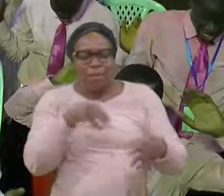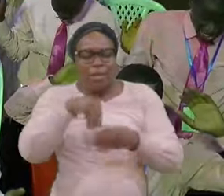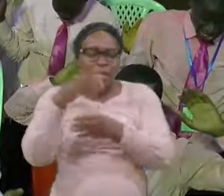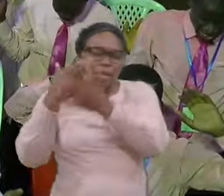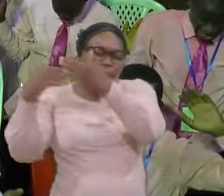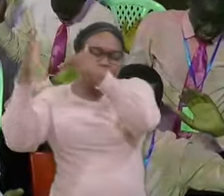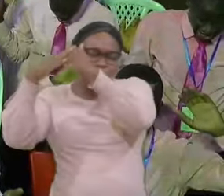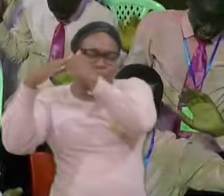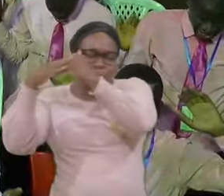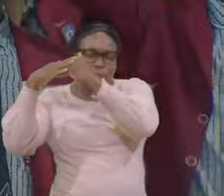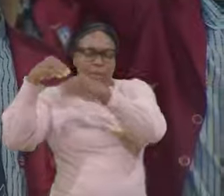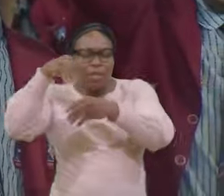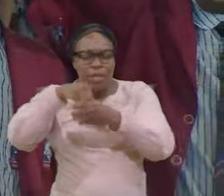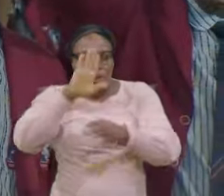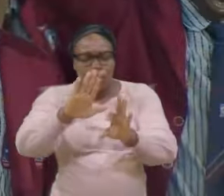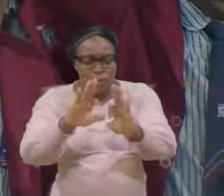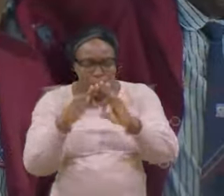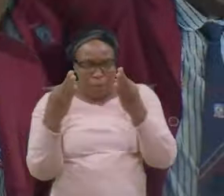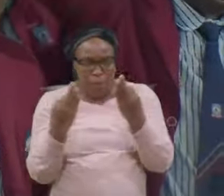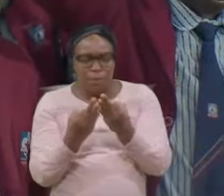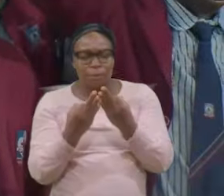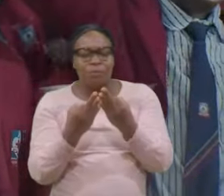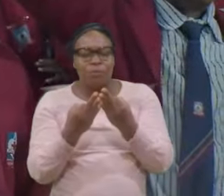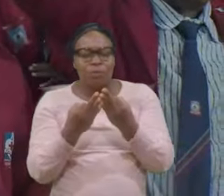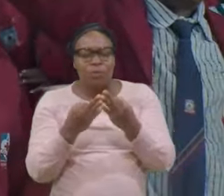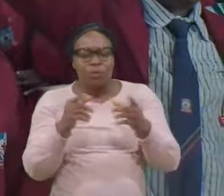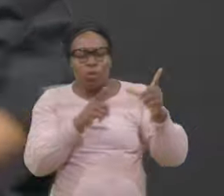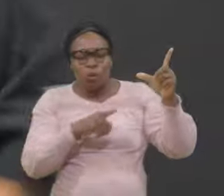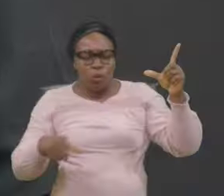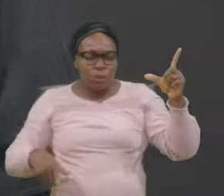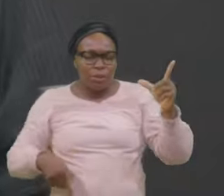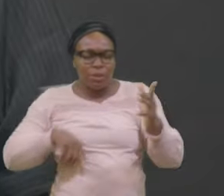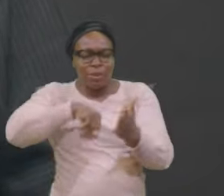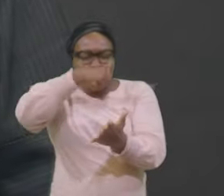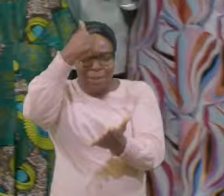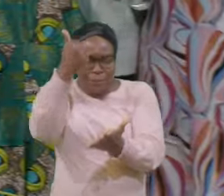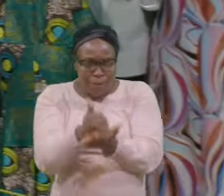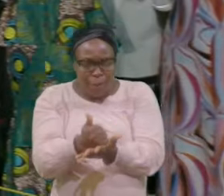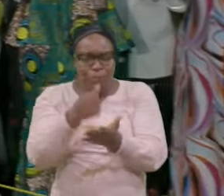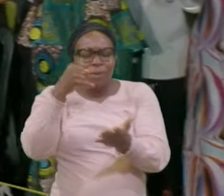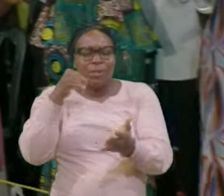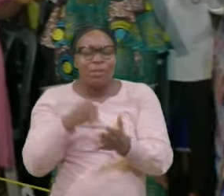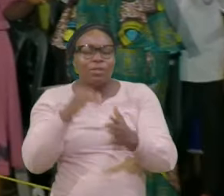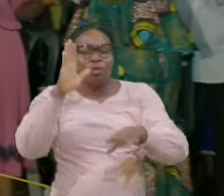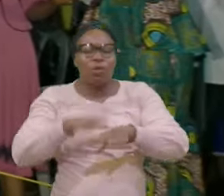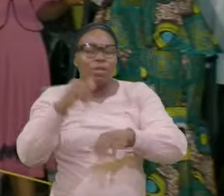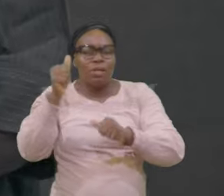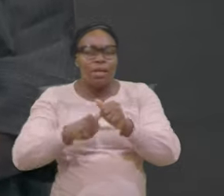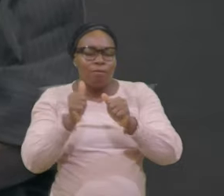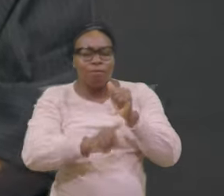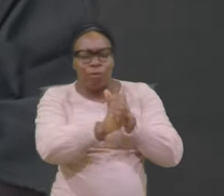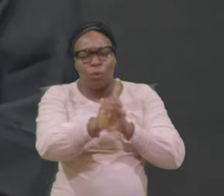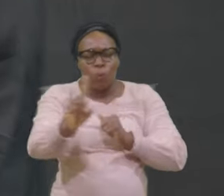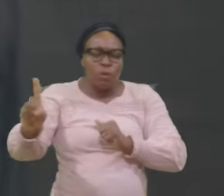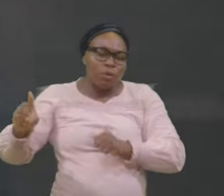in your family Lord, stamp it on everyone In Jesus